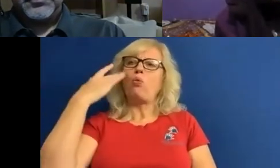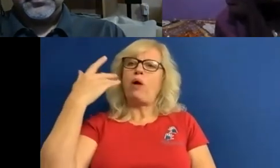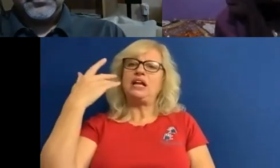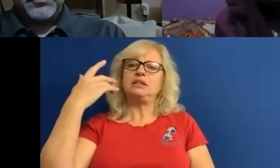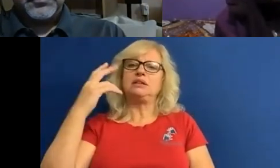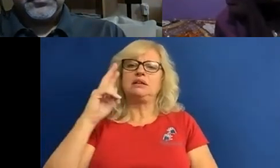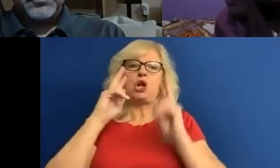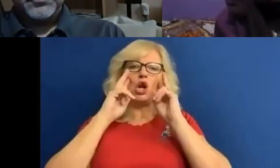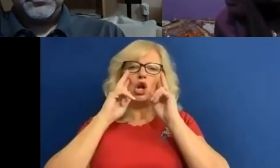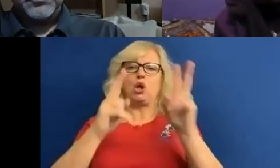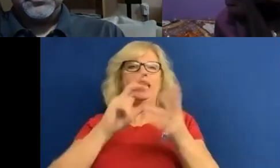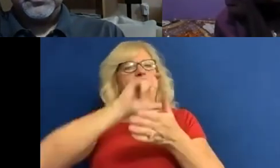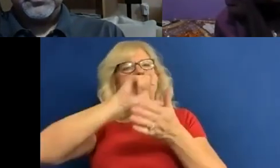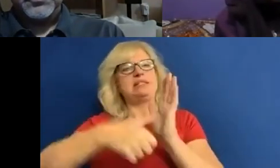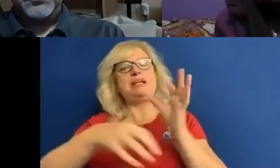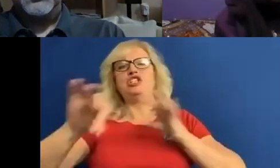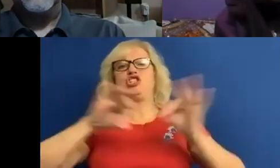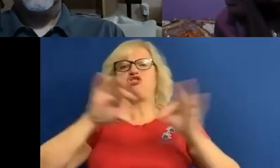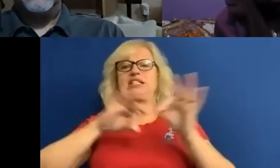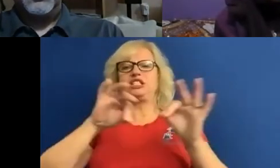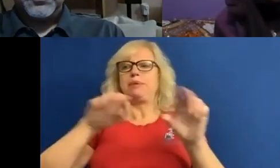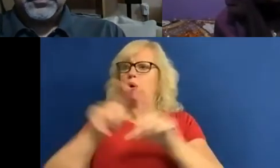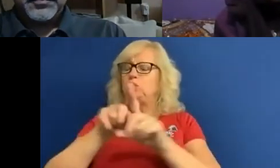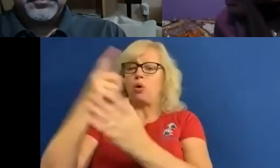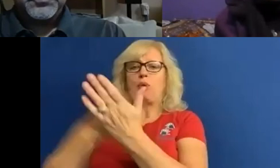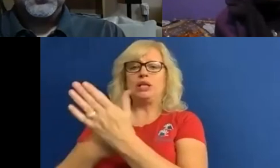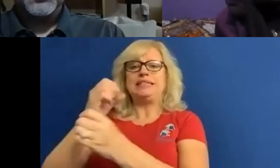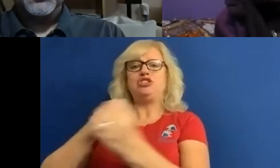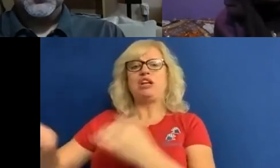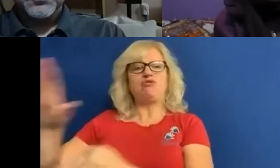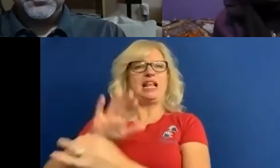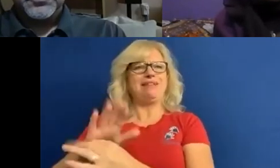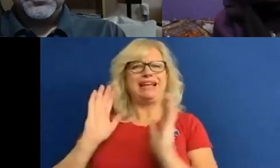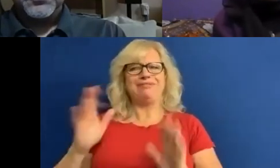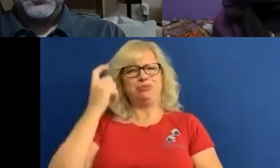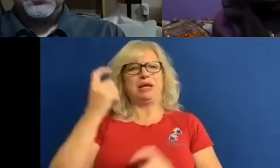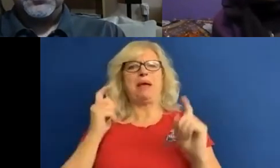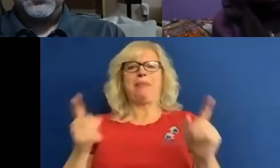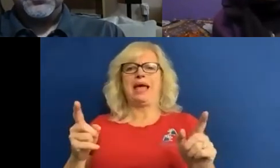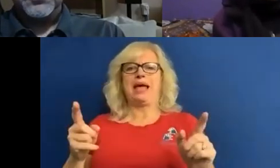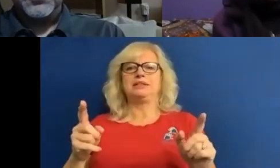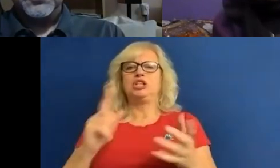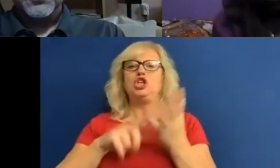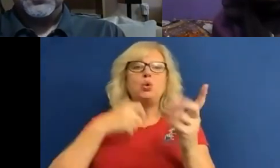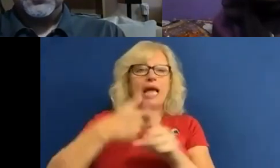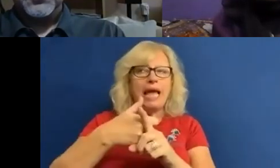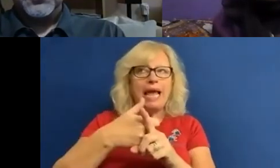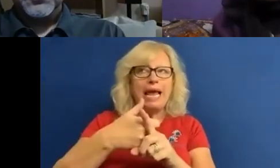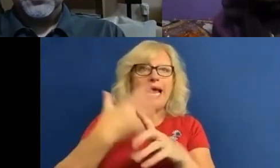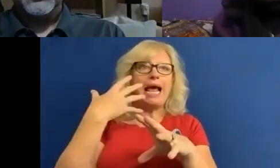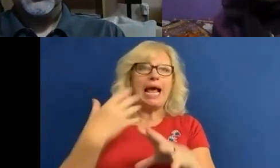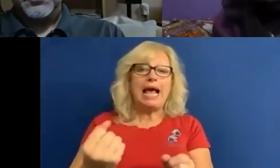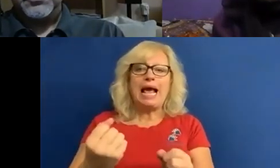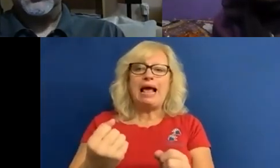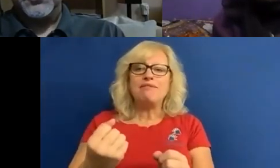only at the disability strategy, but just policies generally, because the UK is not just made up of white, non-disabled